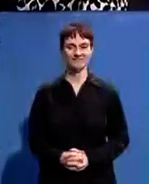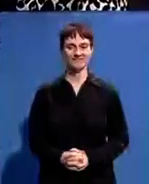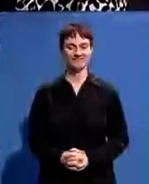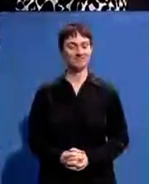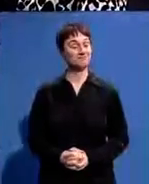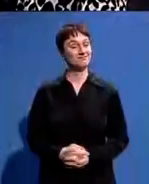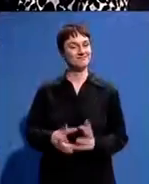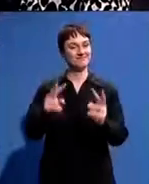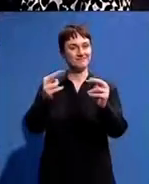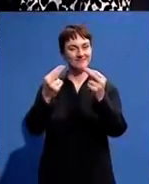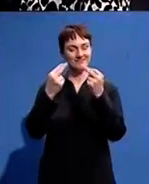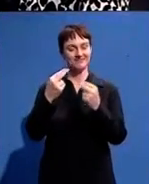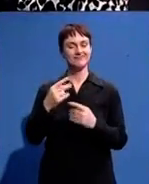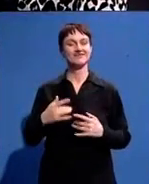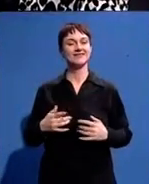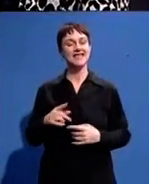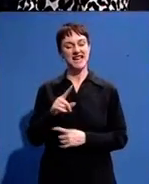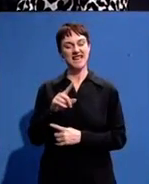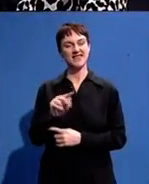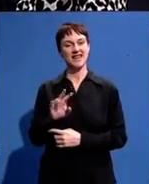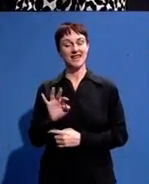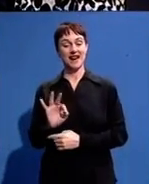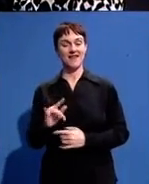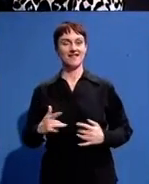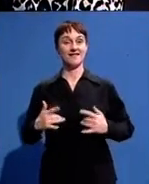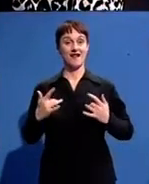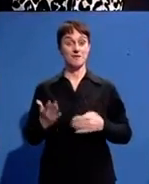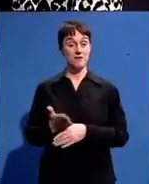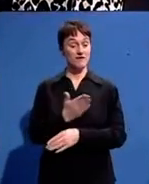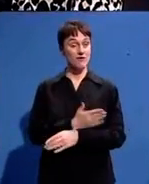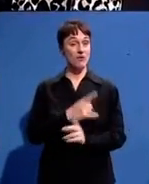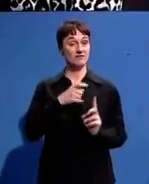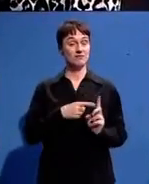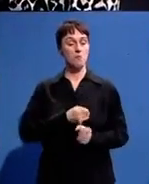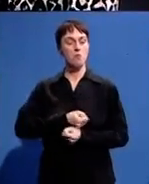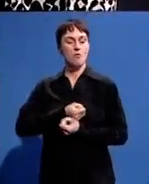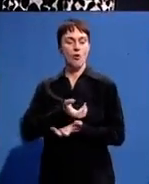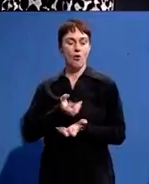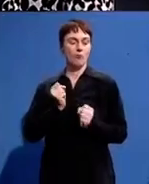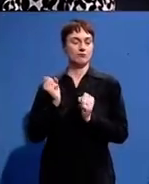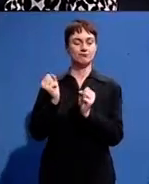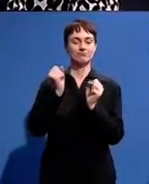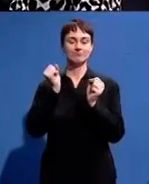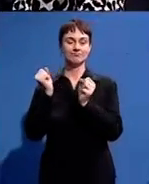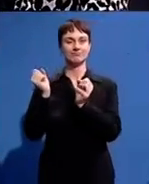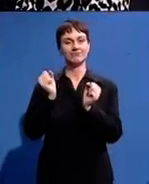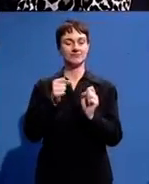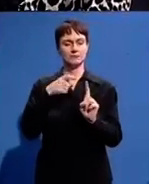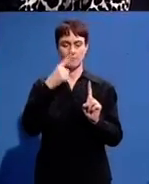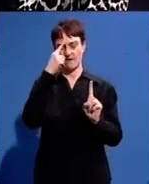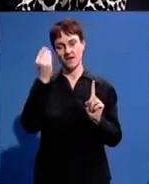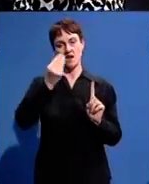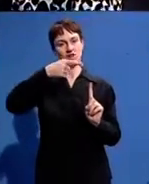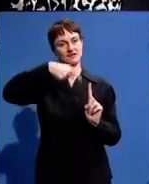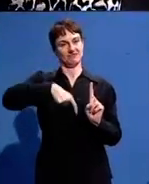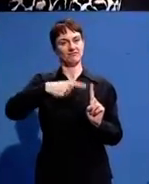you're back with live on three and just before the break you saw a riveting performance by Napa Marciani renowned poet and writer welcome